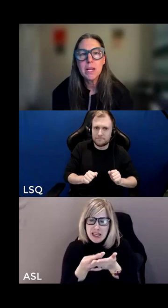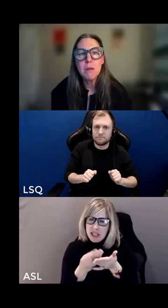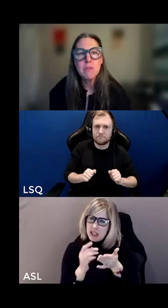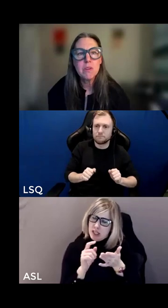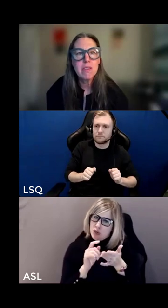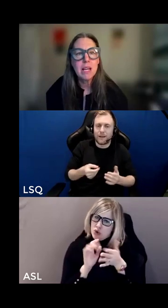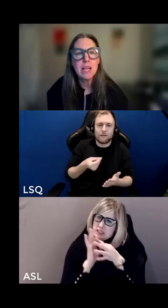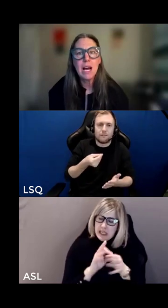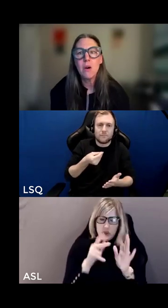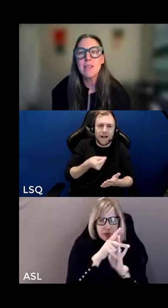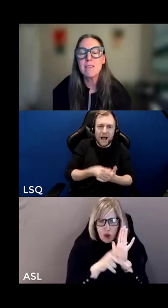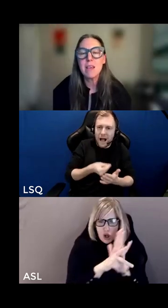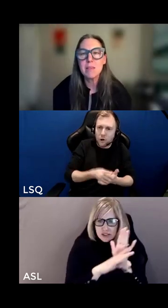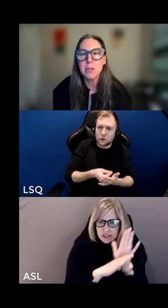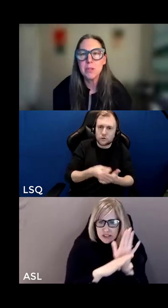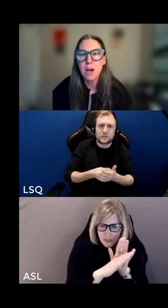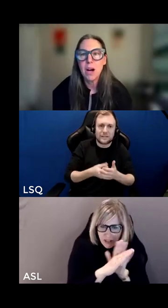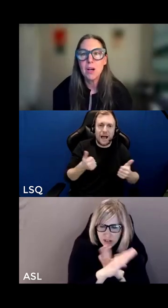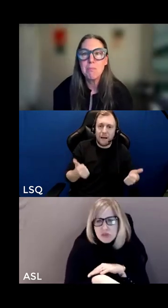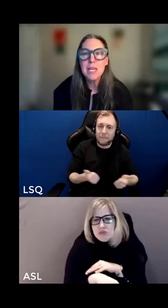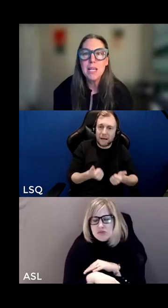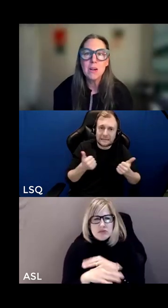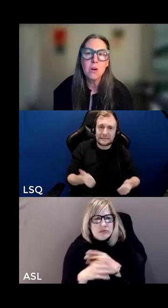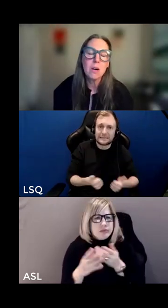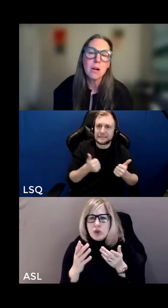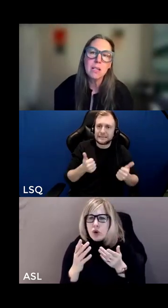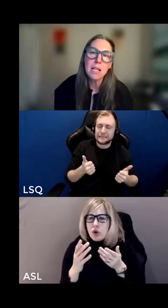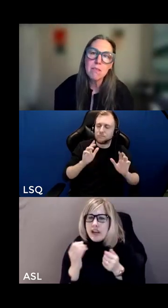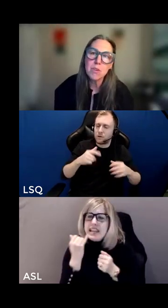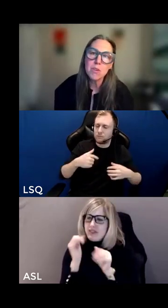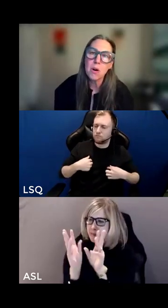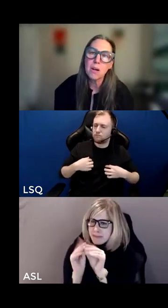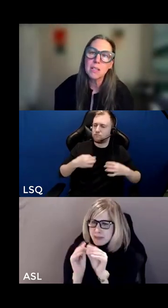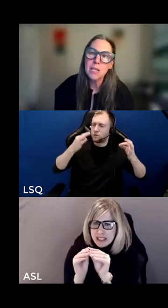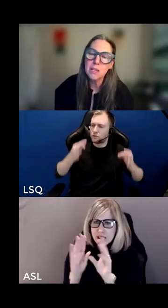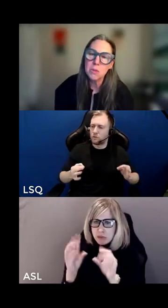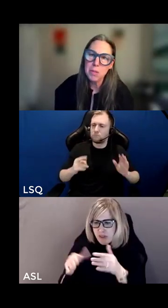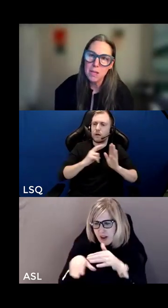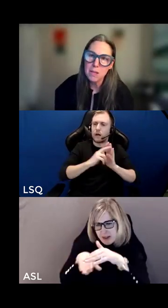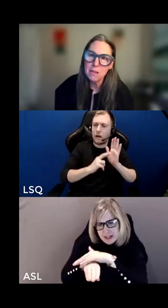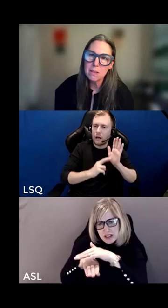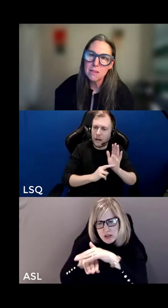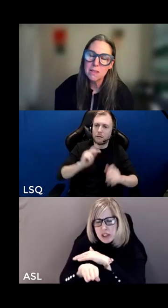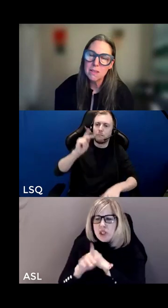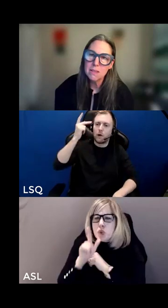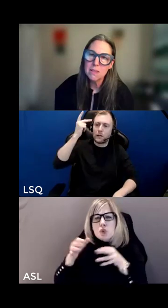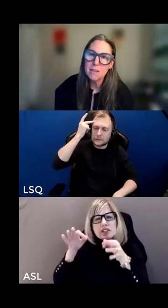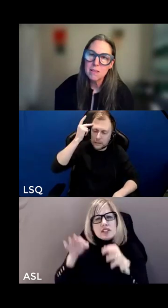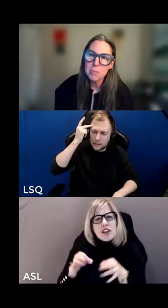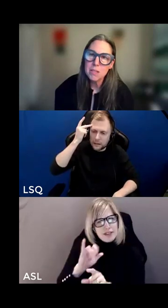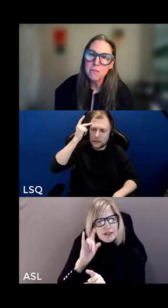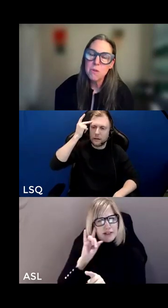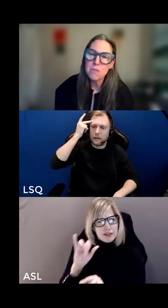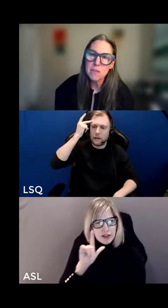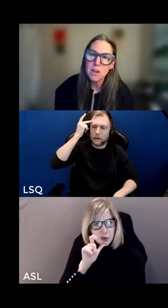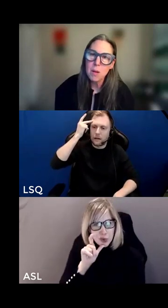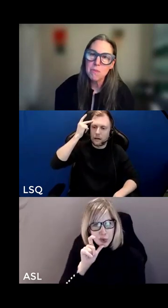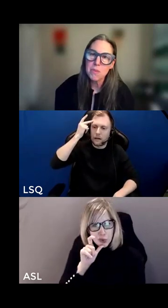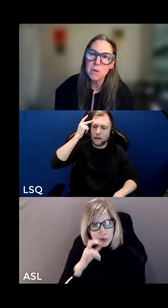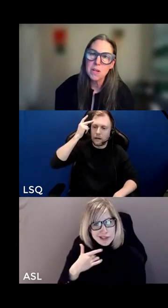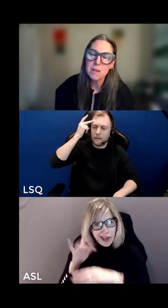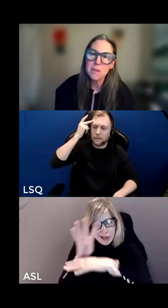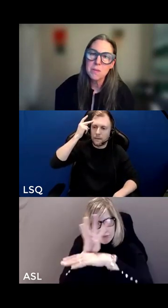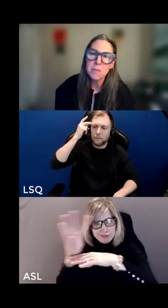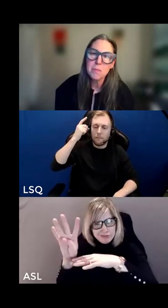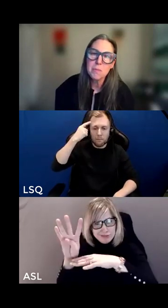when it comes to deciding how accessible our meeting or our classroom or our clinic will be it's typically folks on the